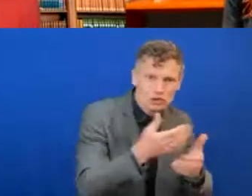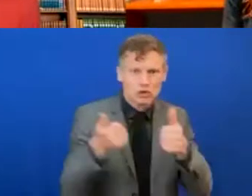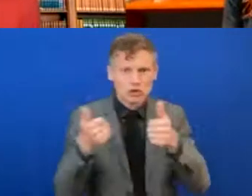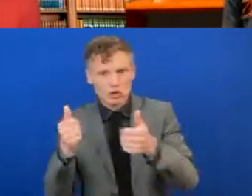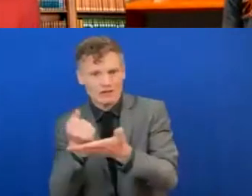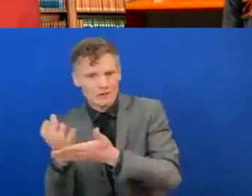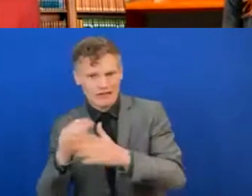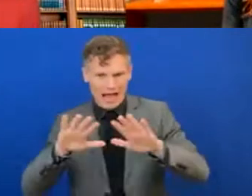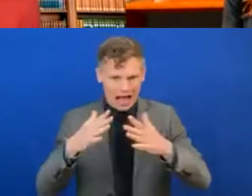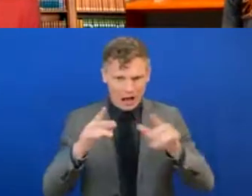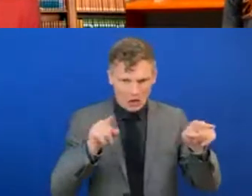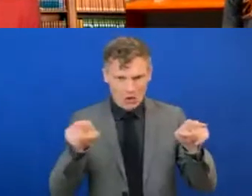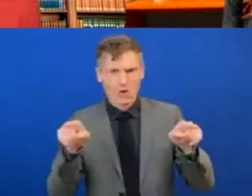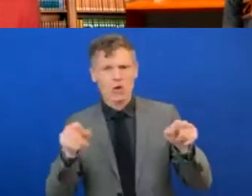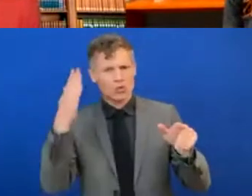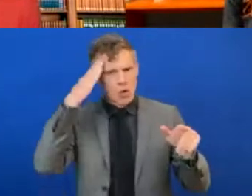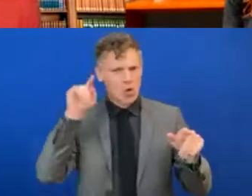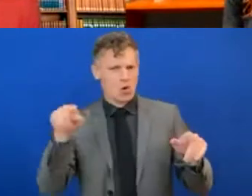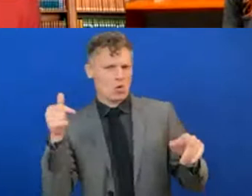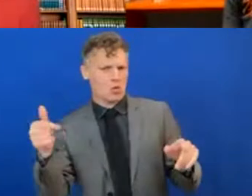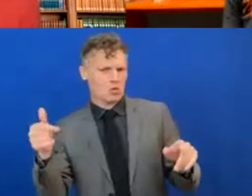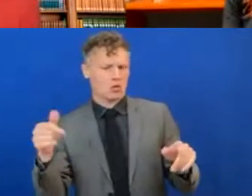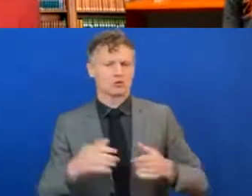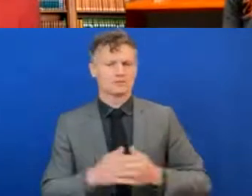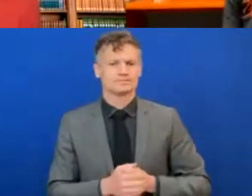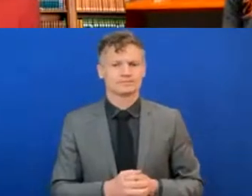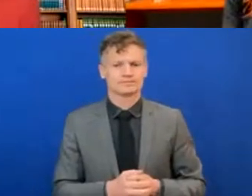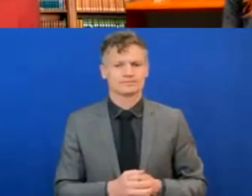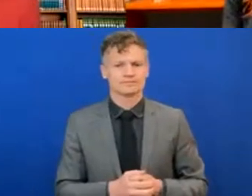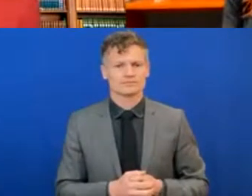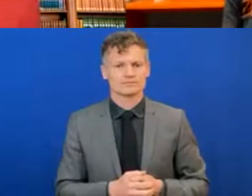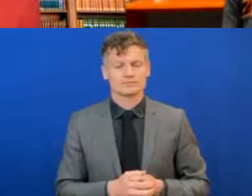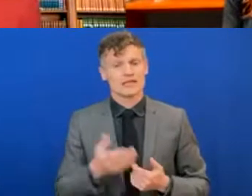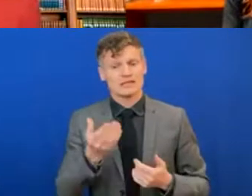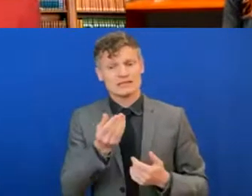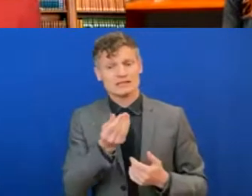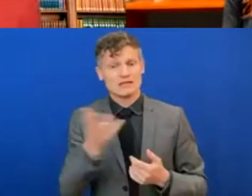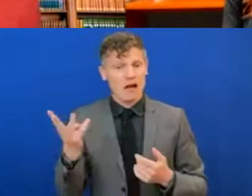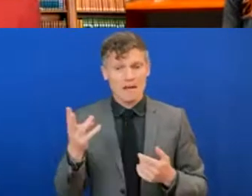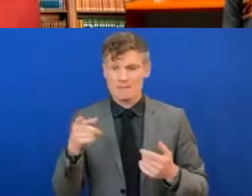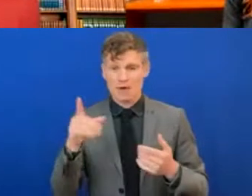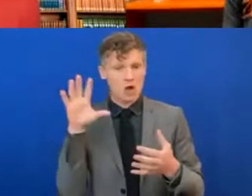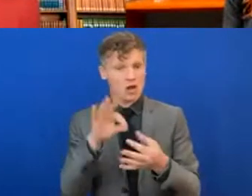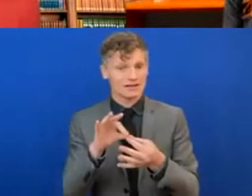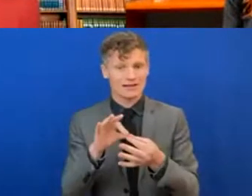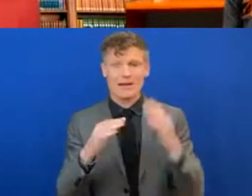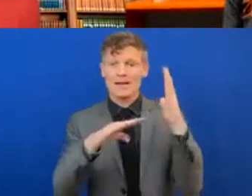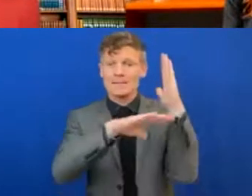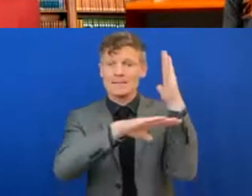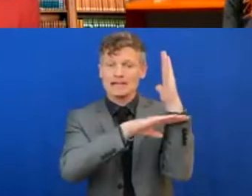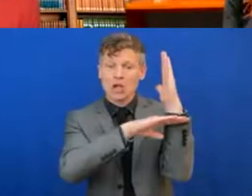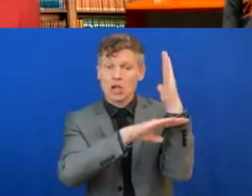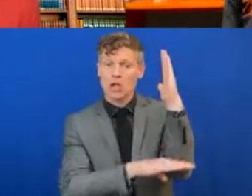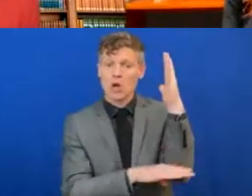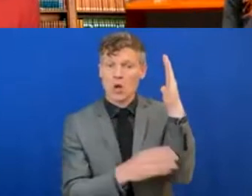433 million women are unconnected in middle and low-income countries. In 165 million, fewer women